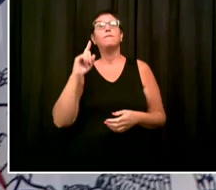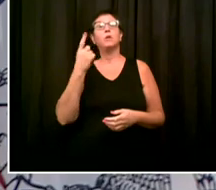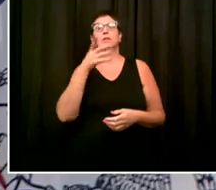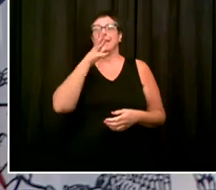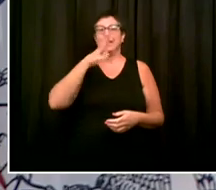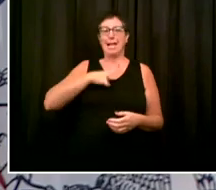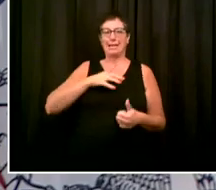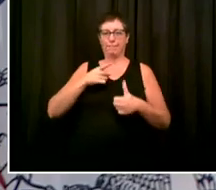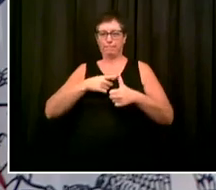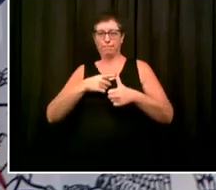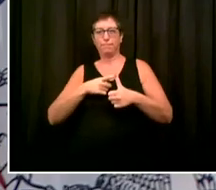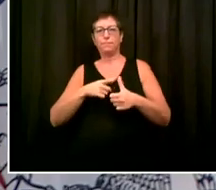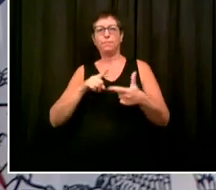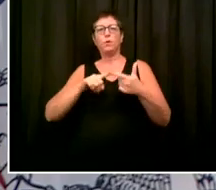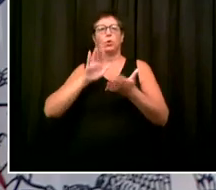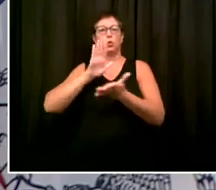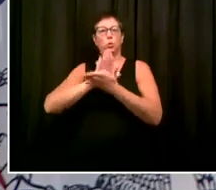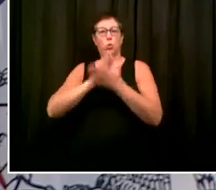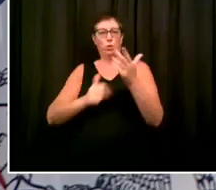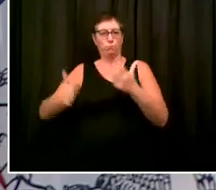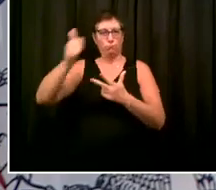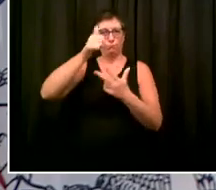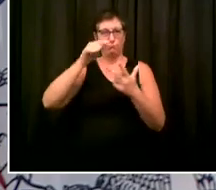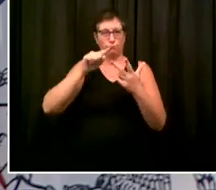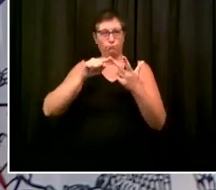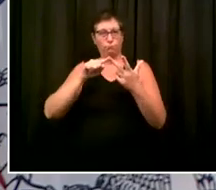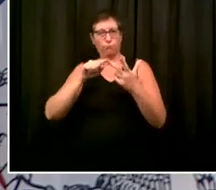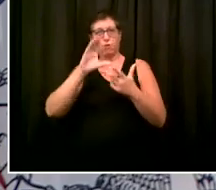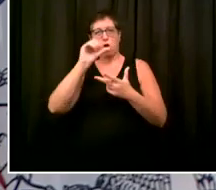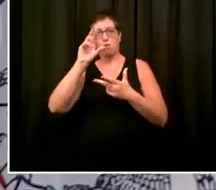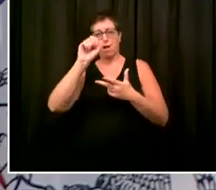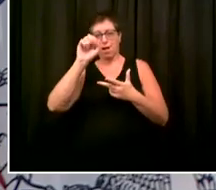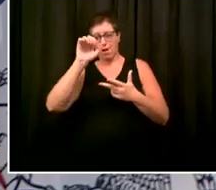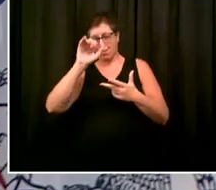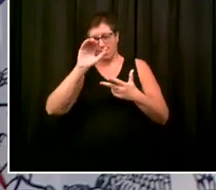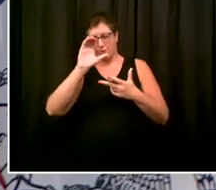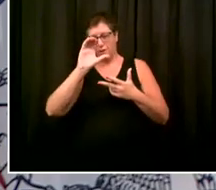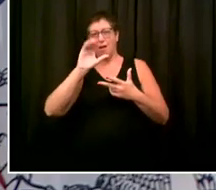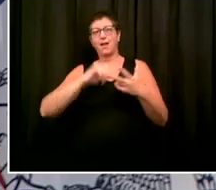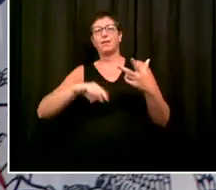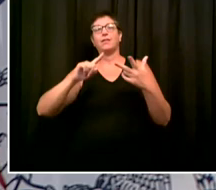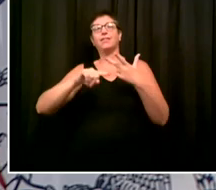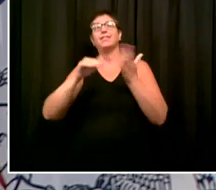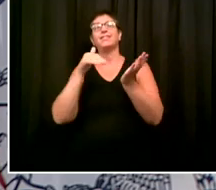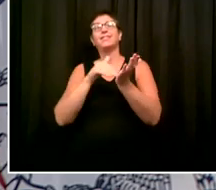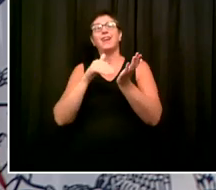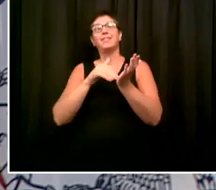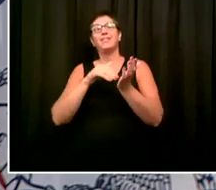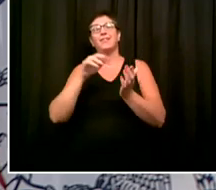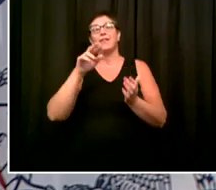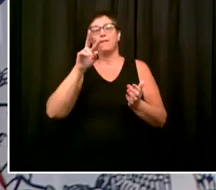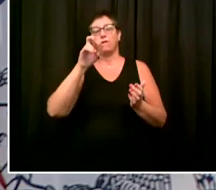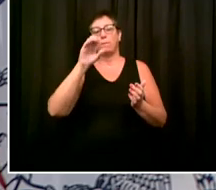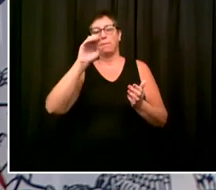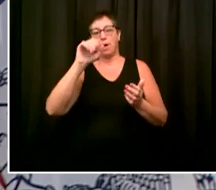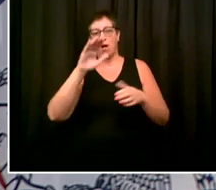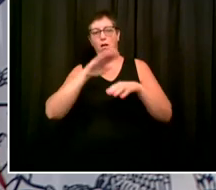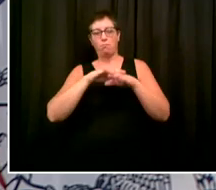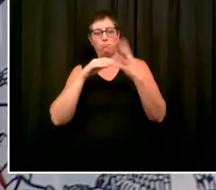Senior Advisor Jay Varma, Test and Trace Chief Equity Officer Annabelle Palma, and Sheriff Joe Fecito.